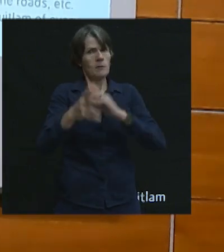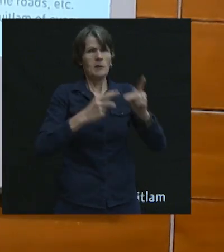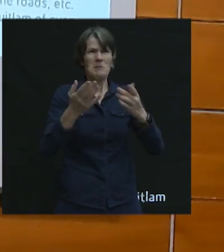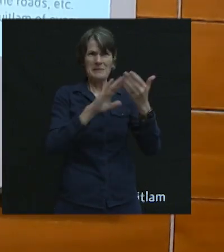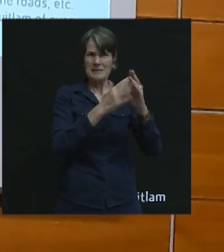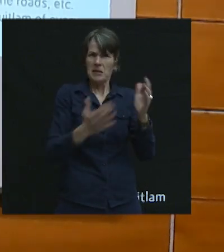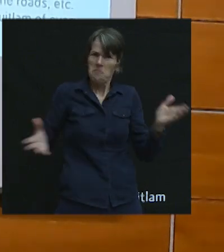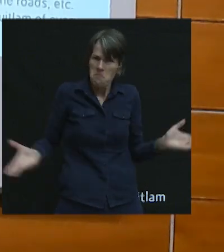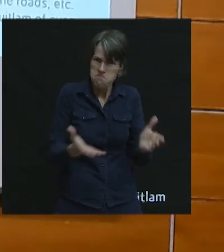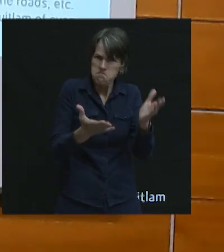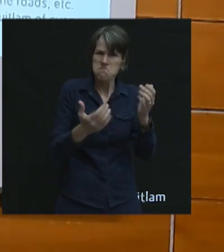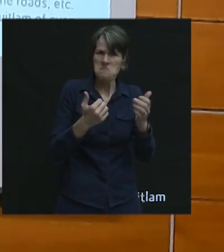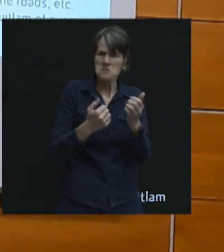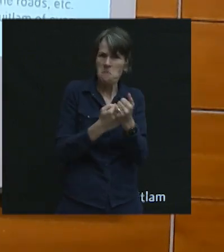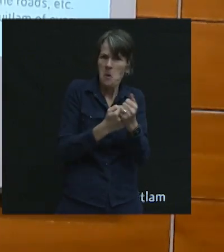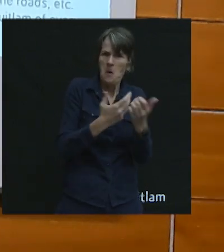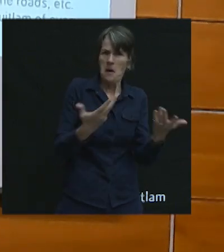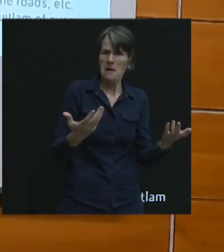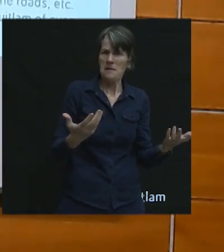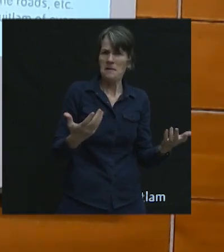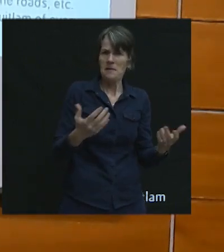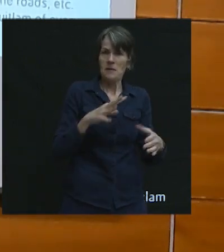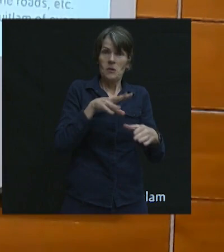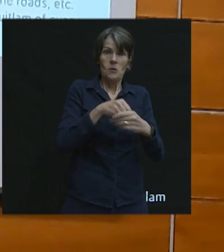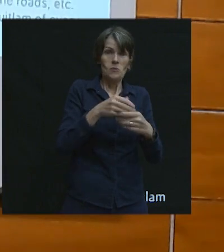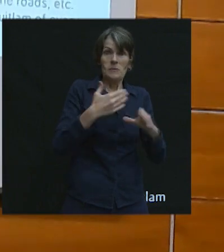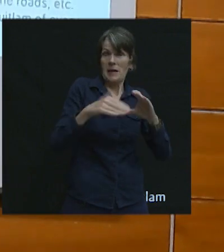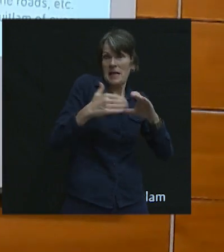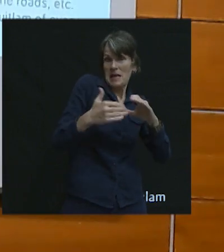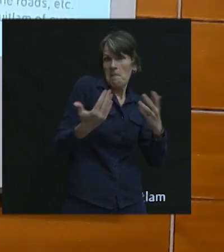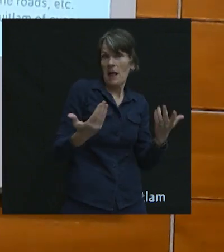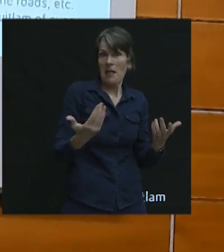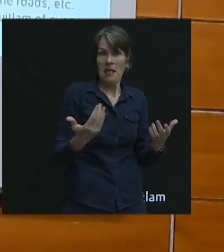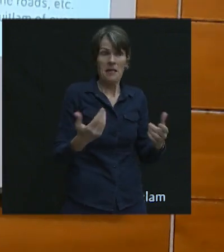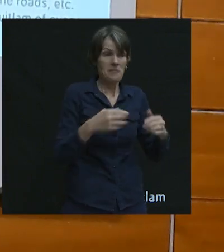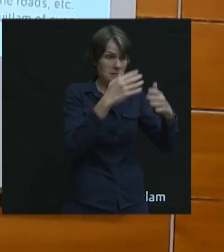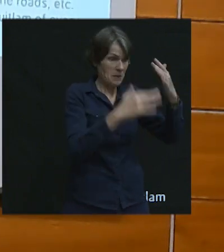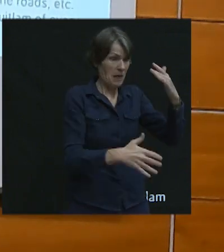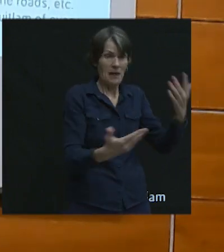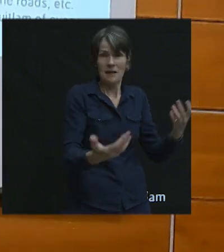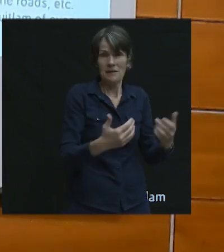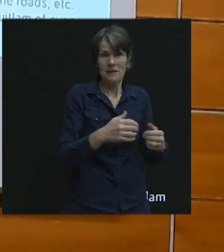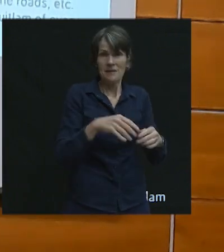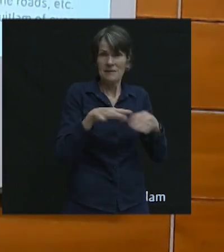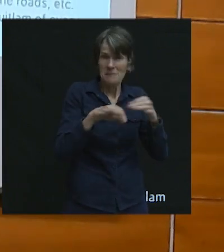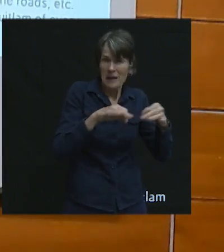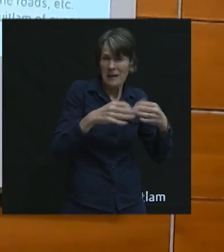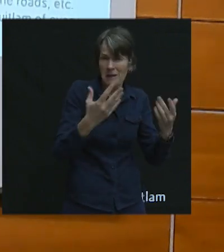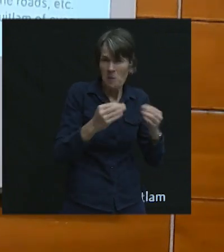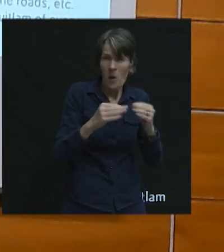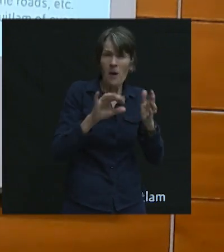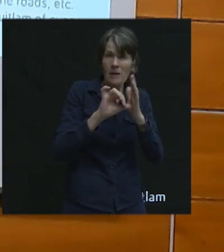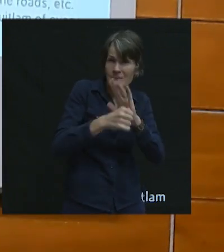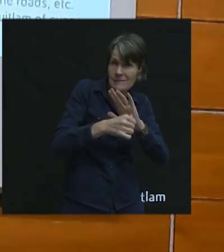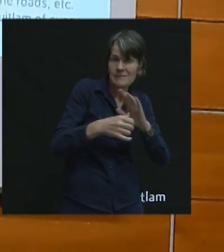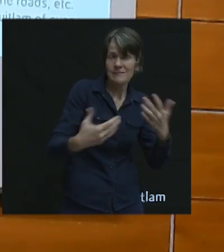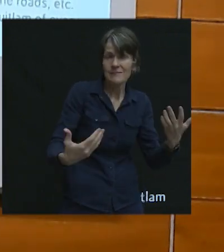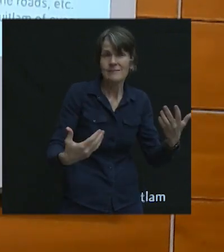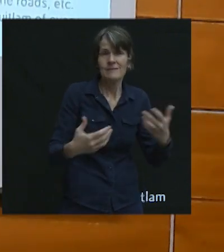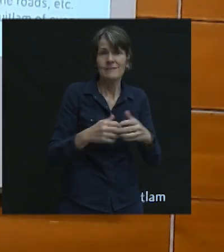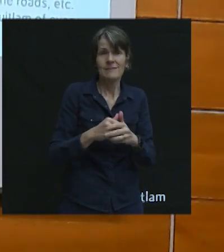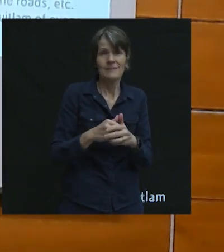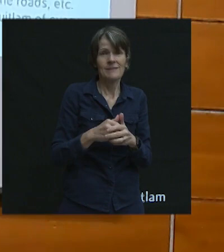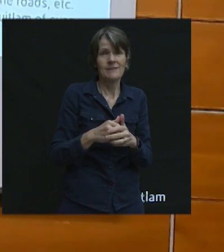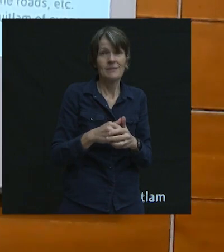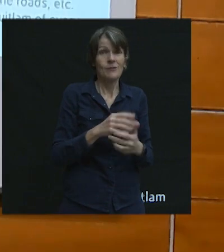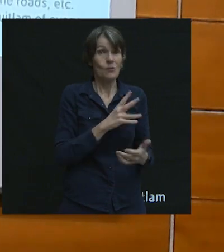supported, and, you know, including that in your emails and directions. The list goes on, right? So, we know how to do that. But, please someone tell me how to make it